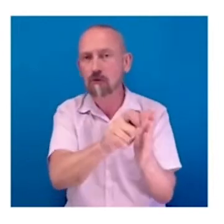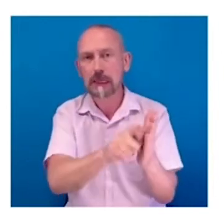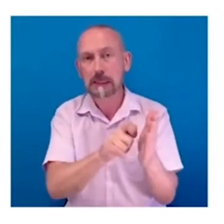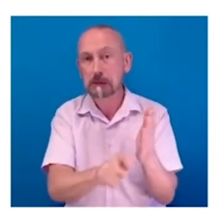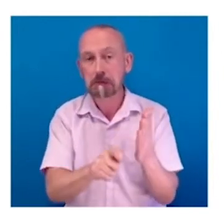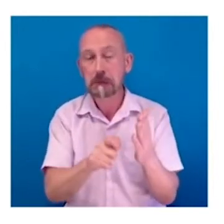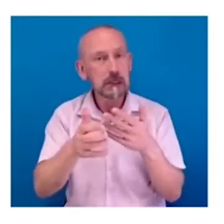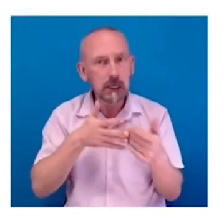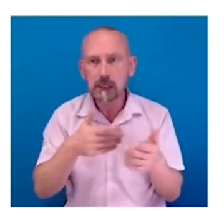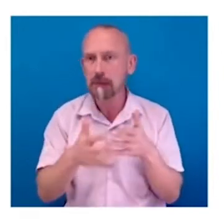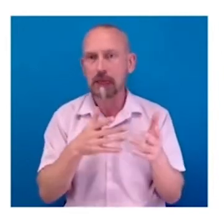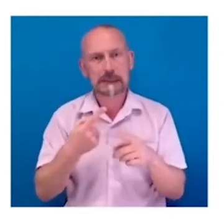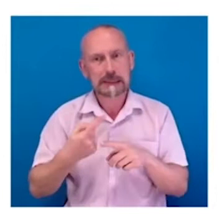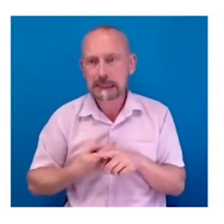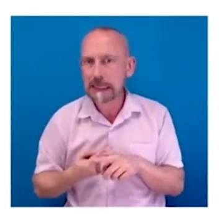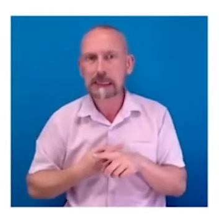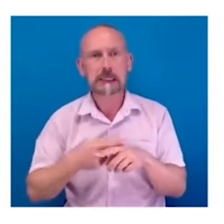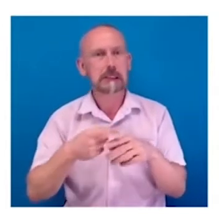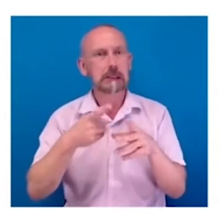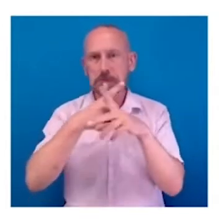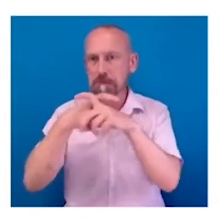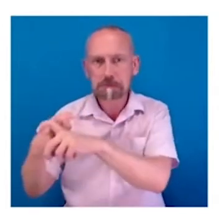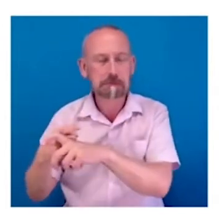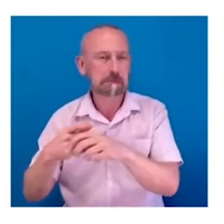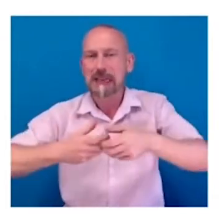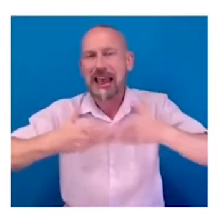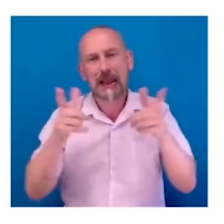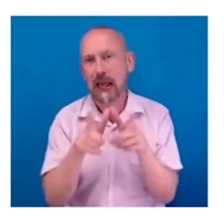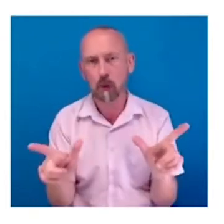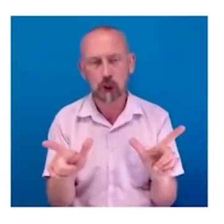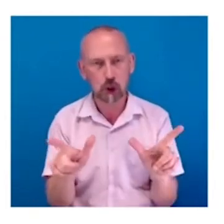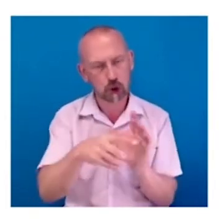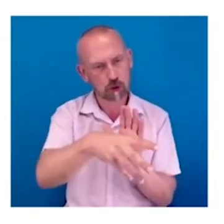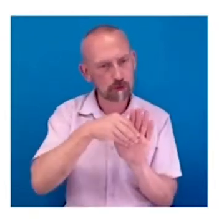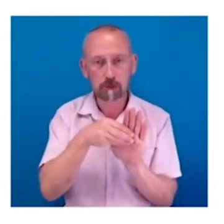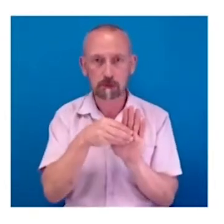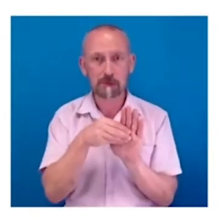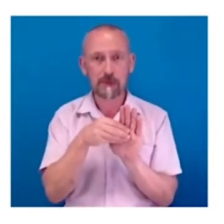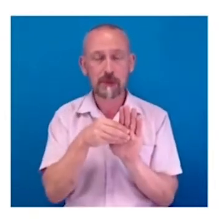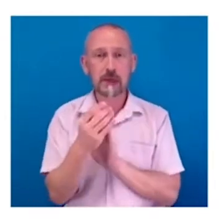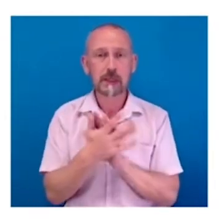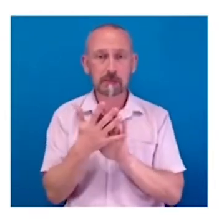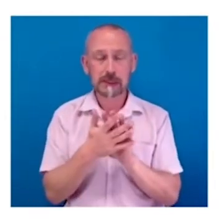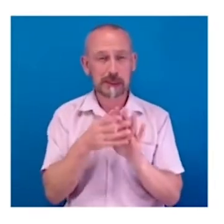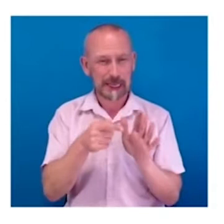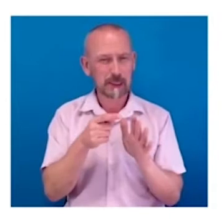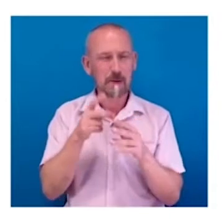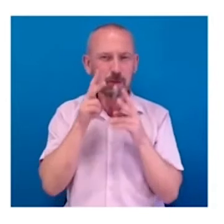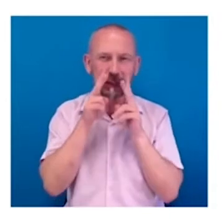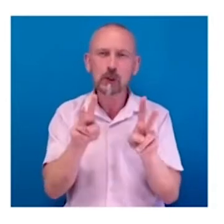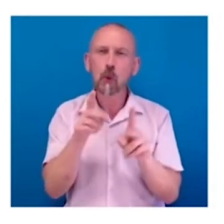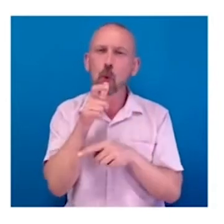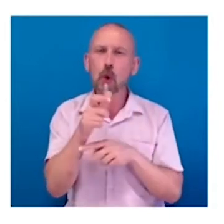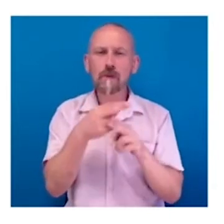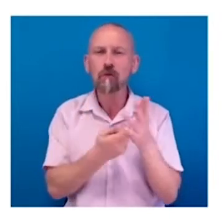writing system, in any language. And the visual word form area is a tiny little part of the brain, usually